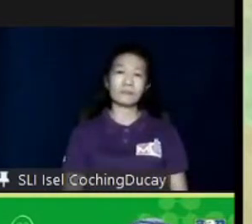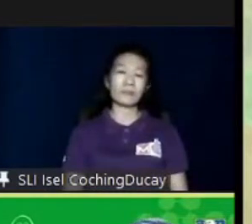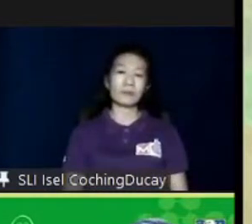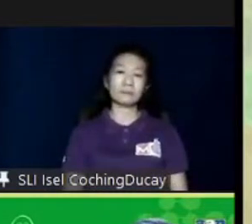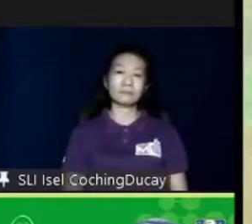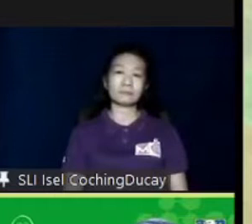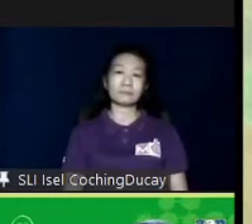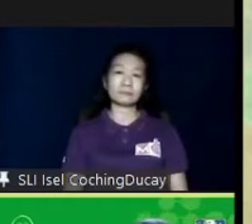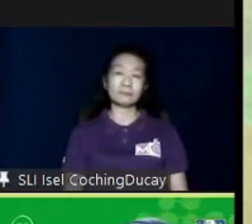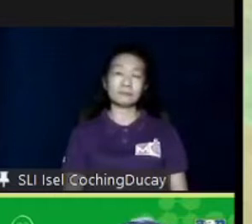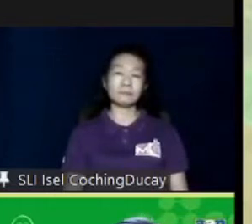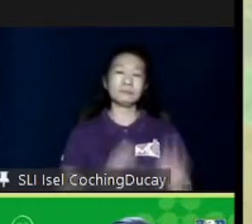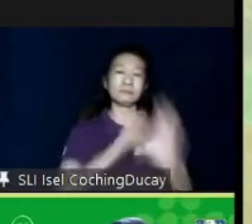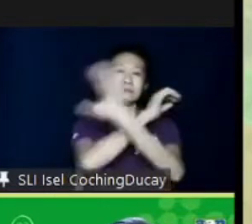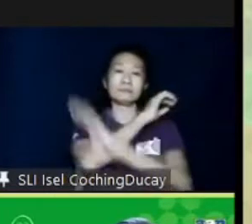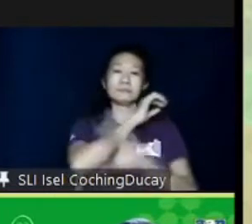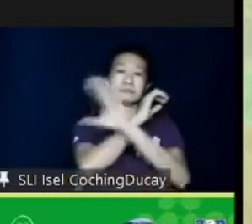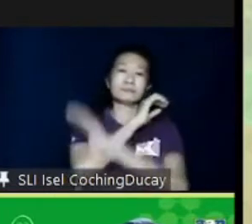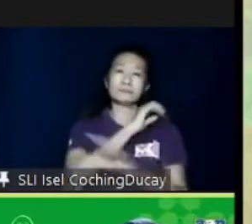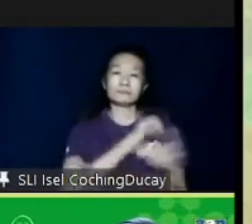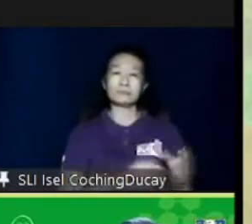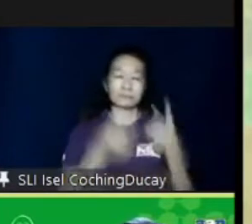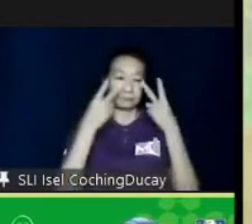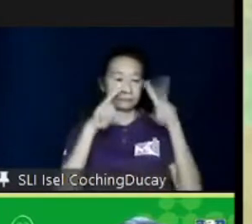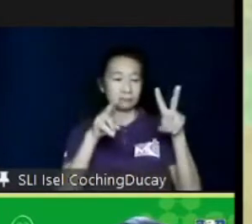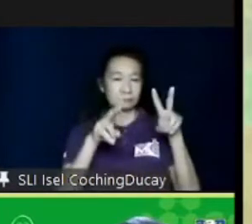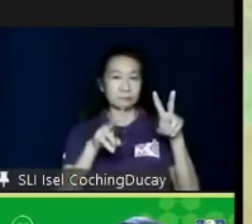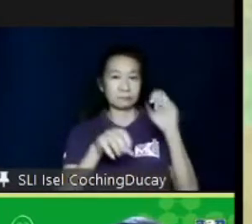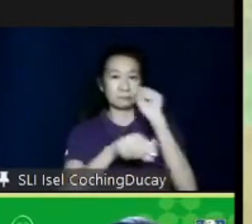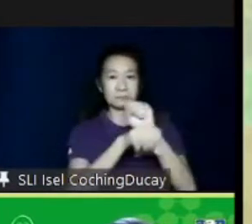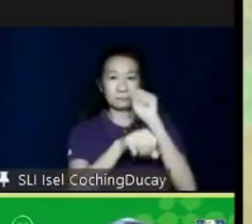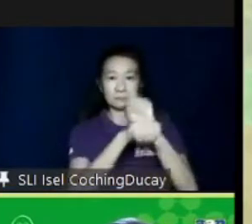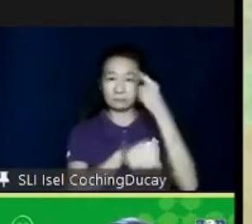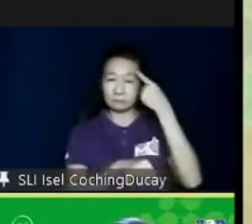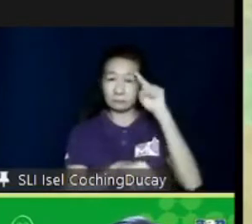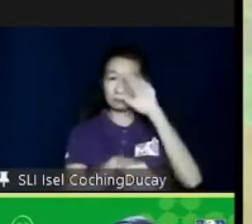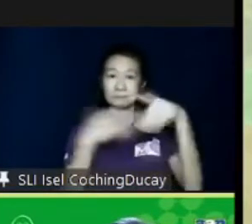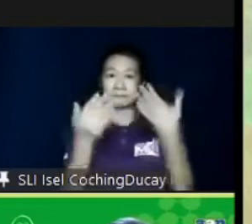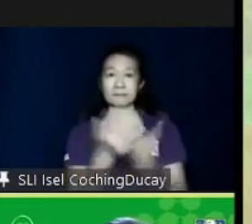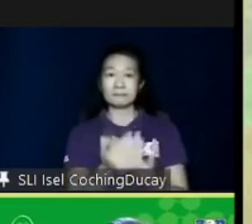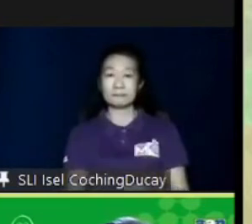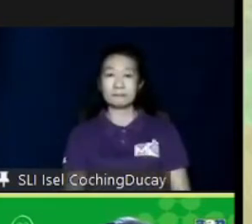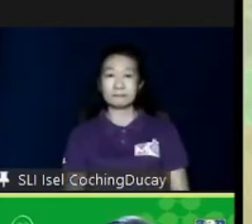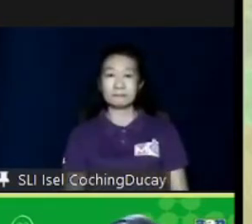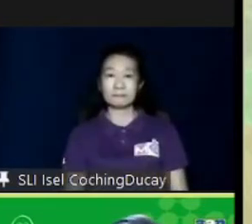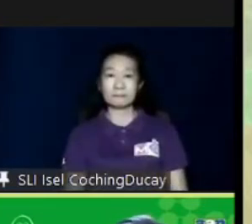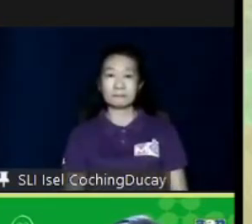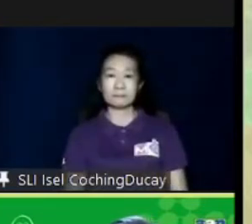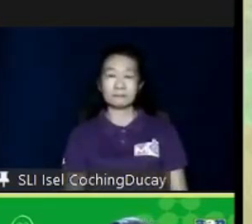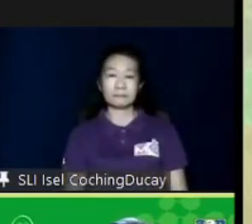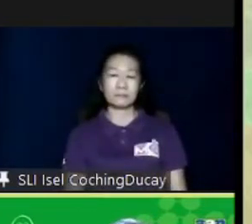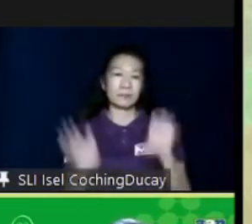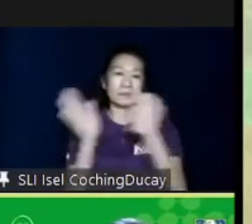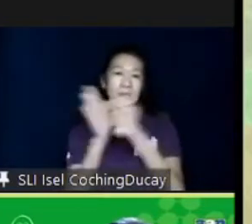the country to look at employment for all. So, these are just a couple of examples